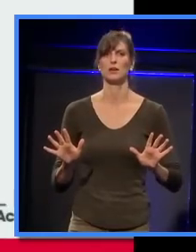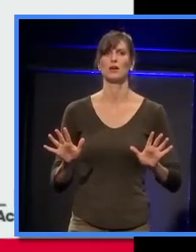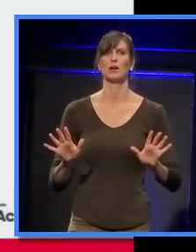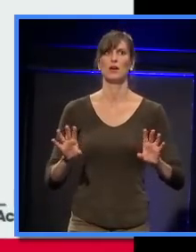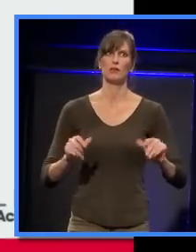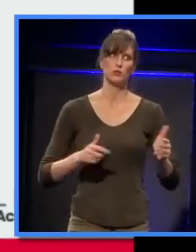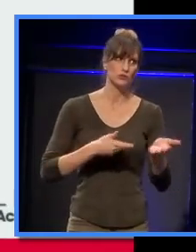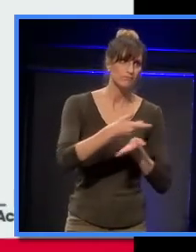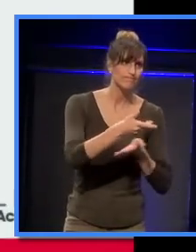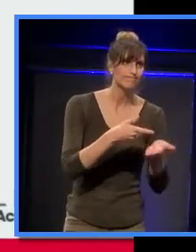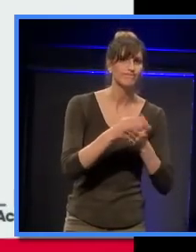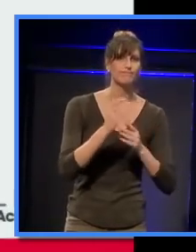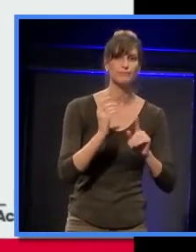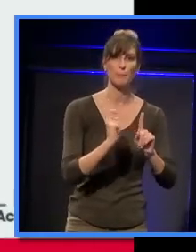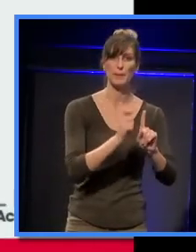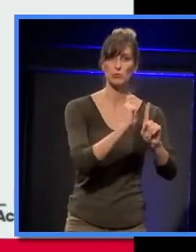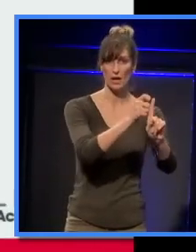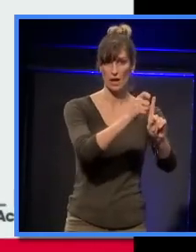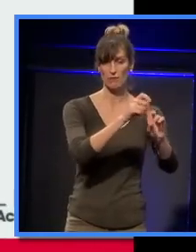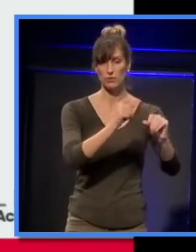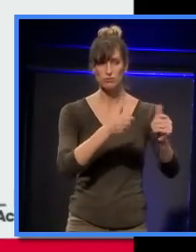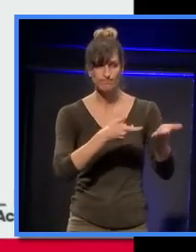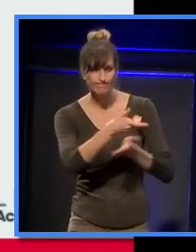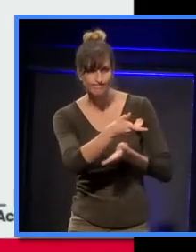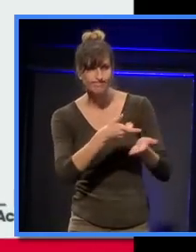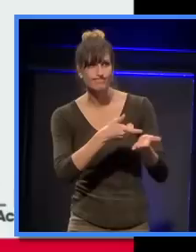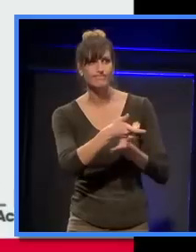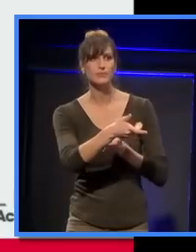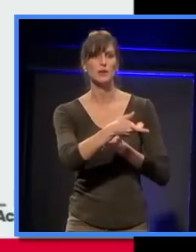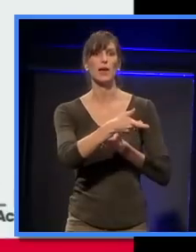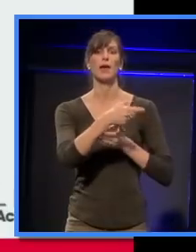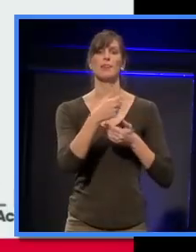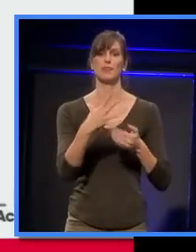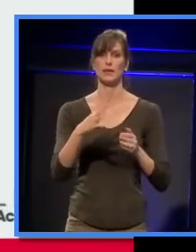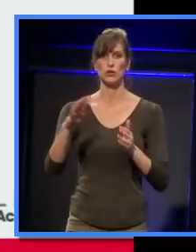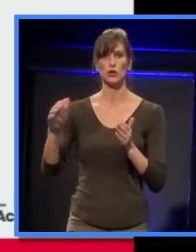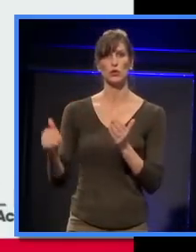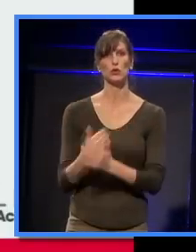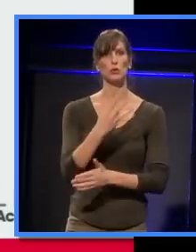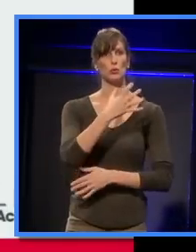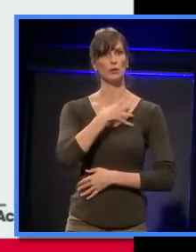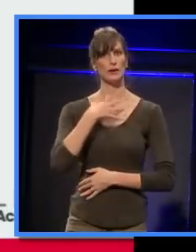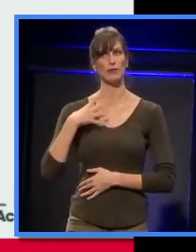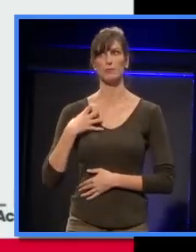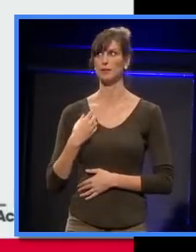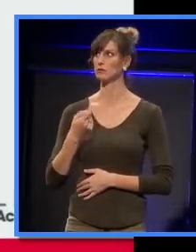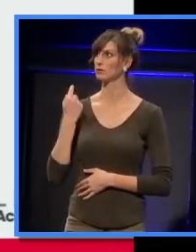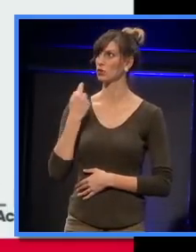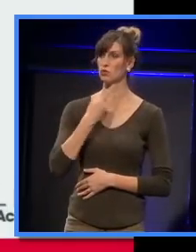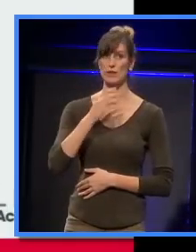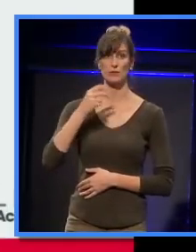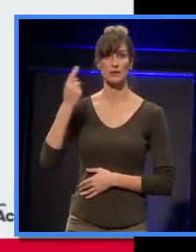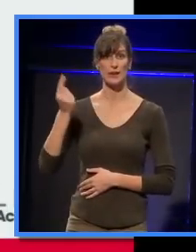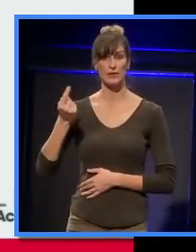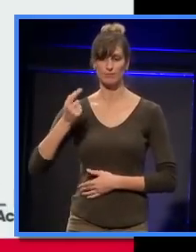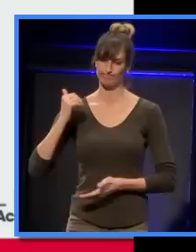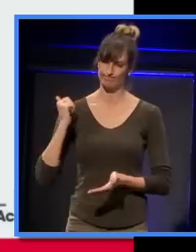negotiations with the builder and a new government, 2011, it was all go.